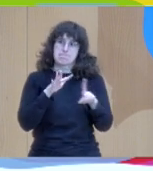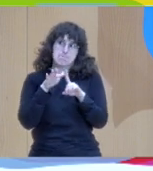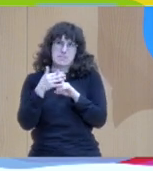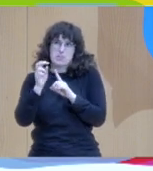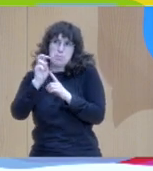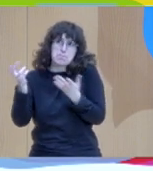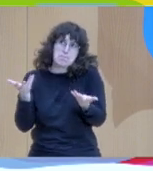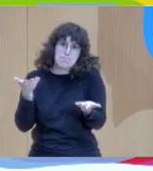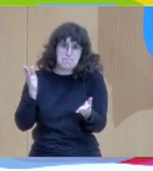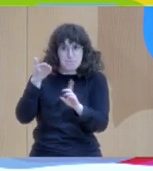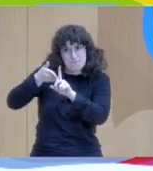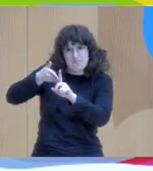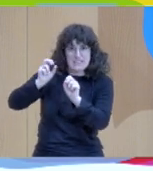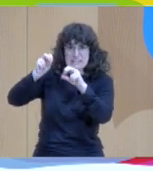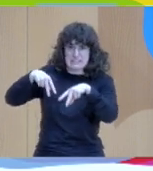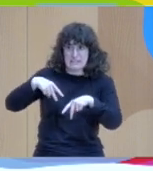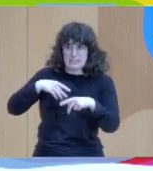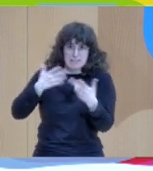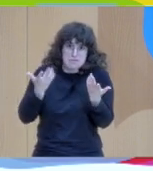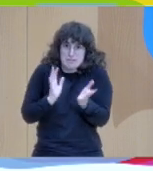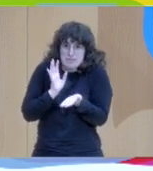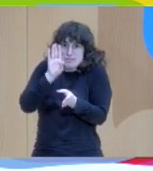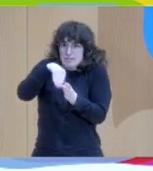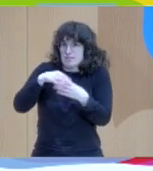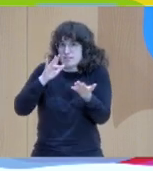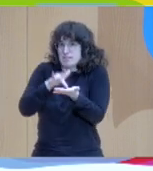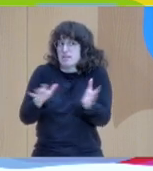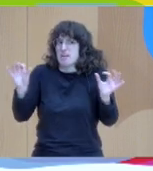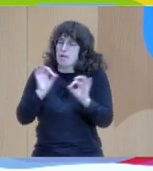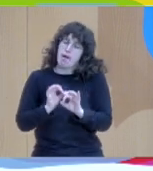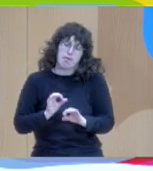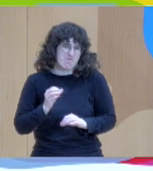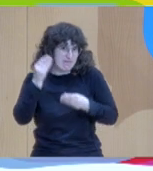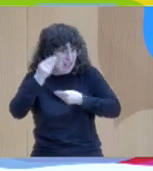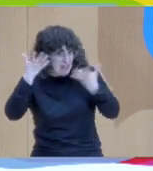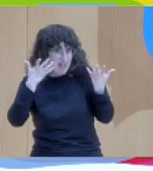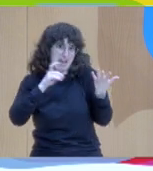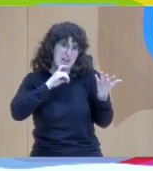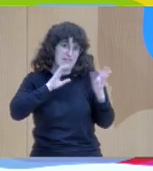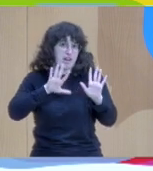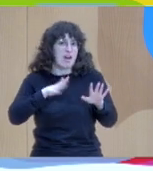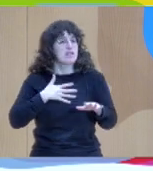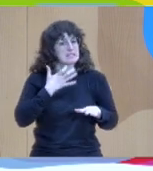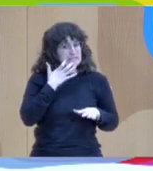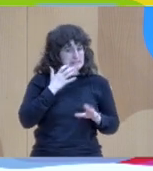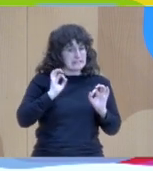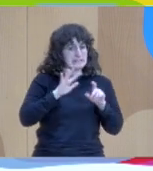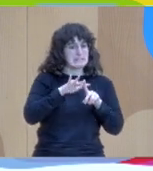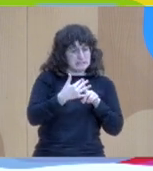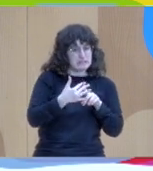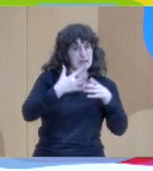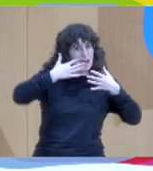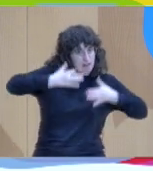anticipating your relationships. And this is the, this is the core, so to speak. Your